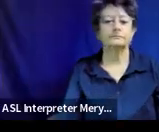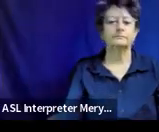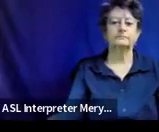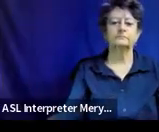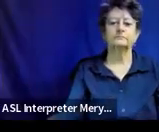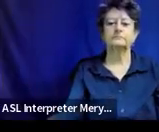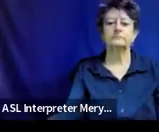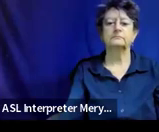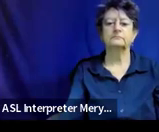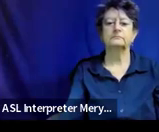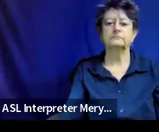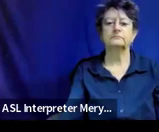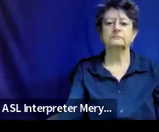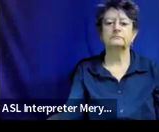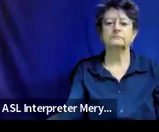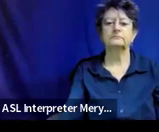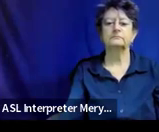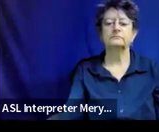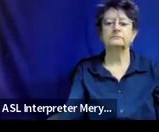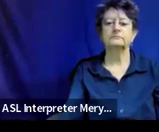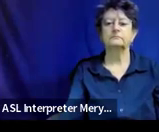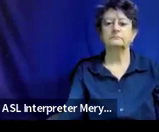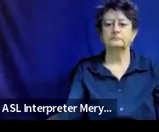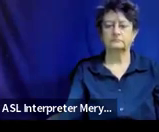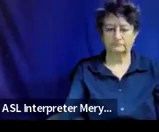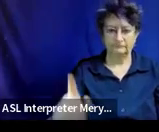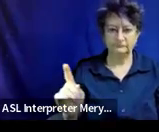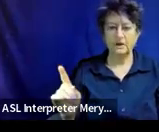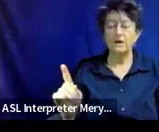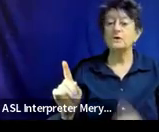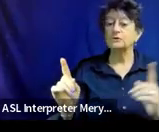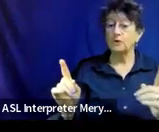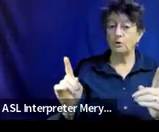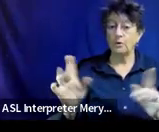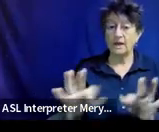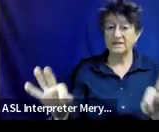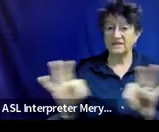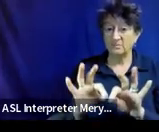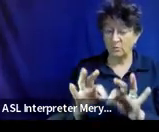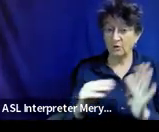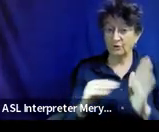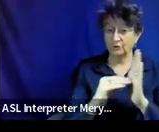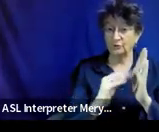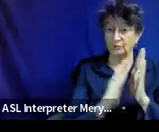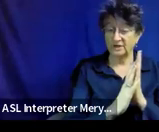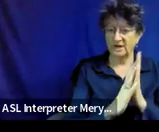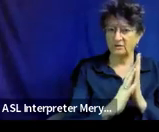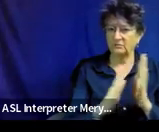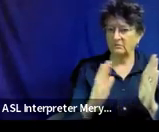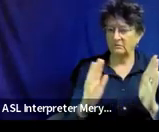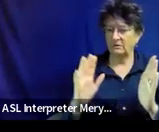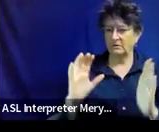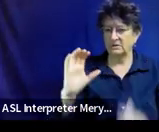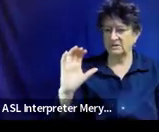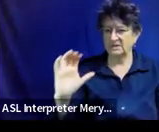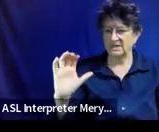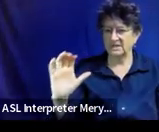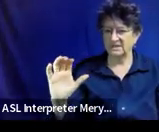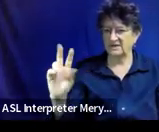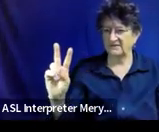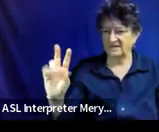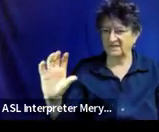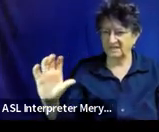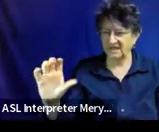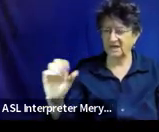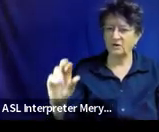And I, yes, and it's, I think it's important to put that in there. But also the